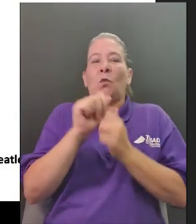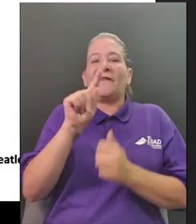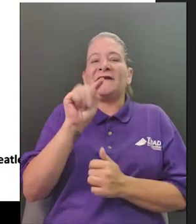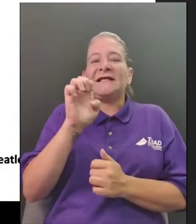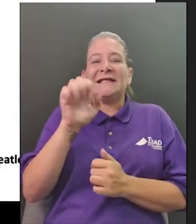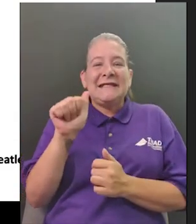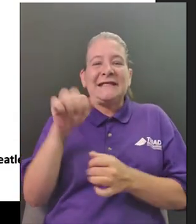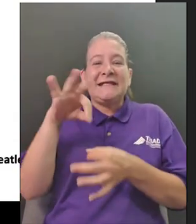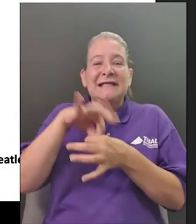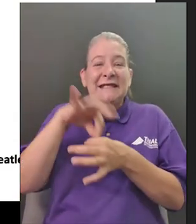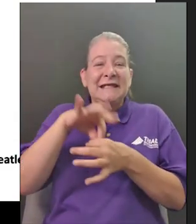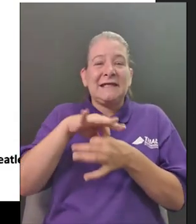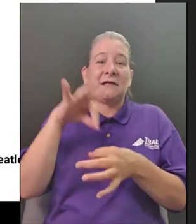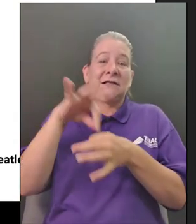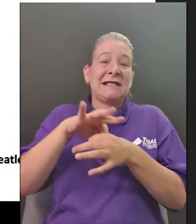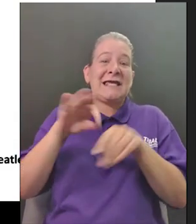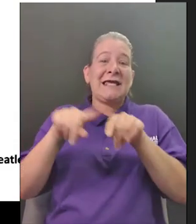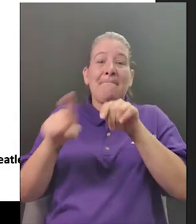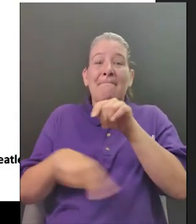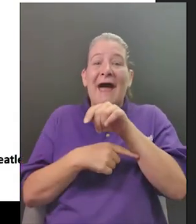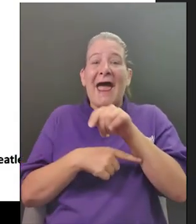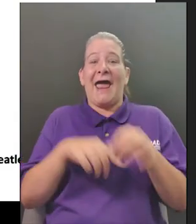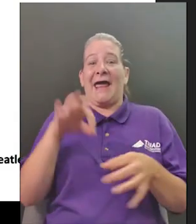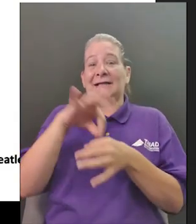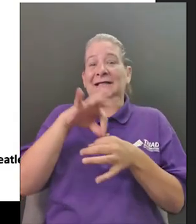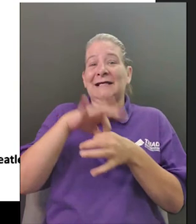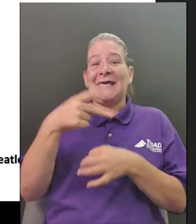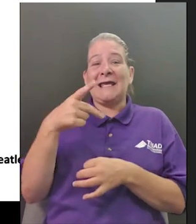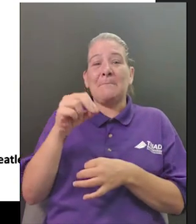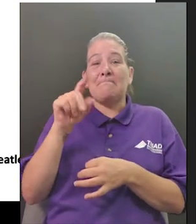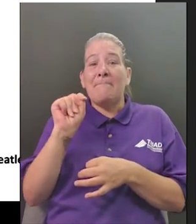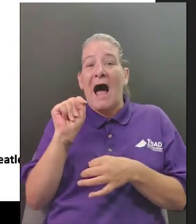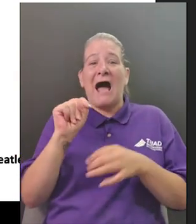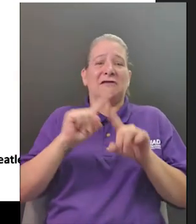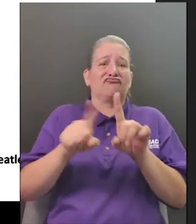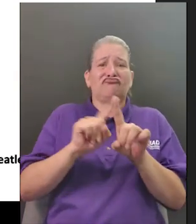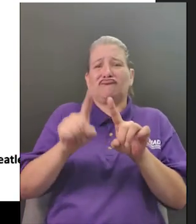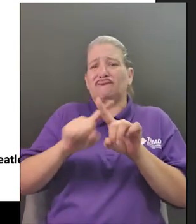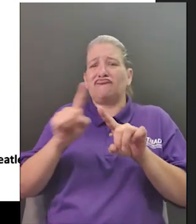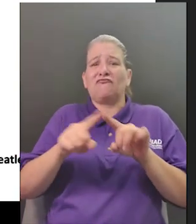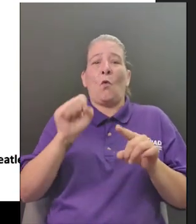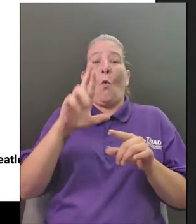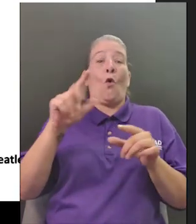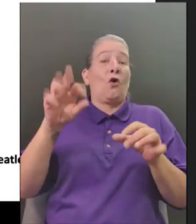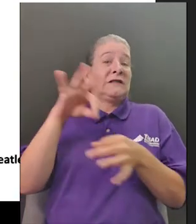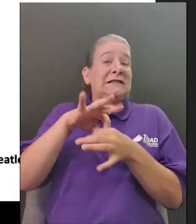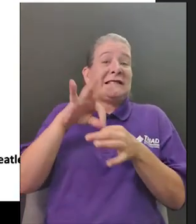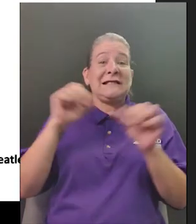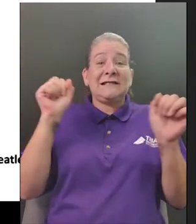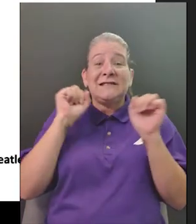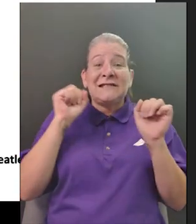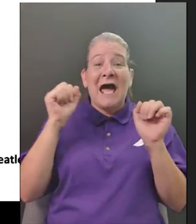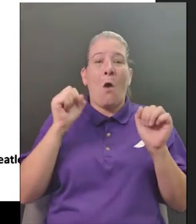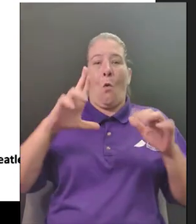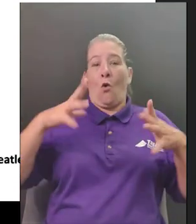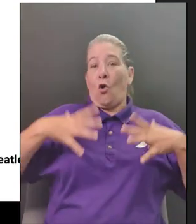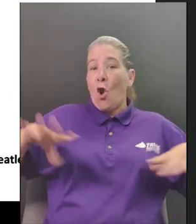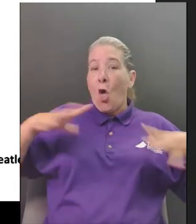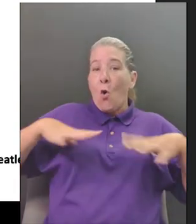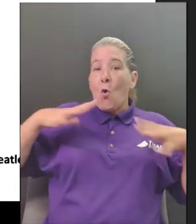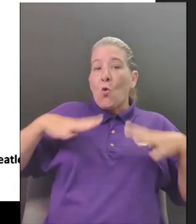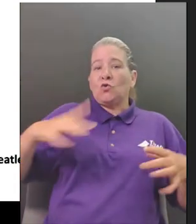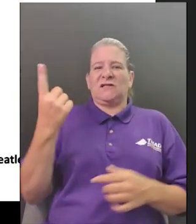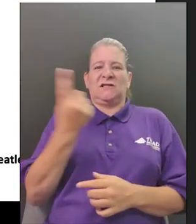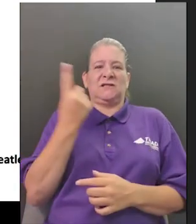of them at the time were enslaved and the woman up on the screen phyllis wheatley started